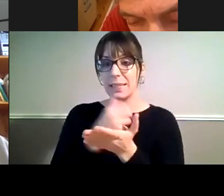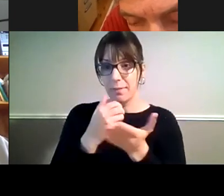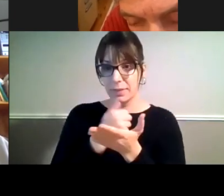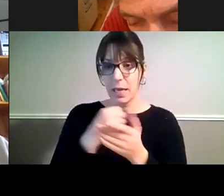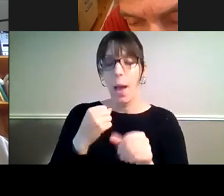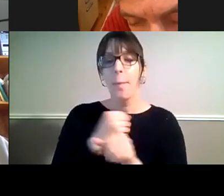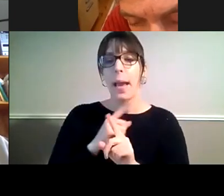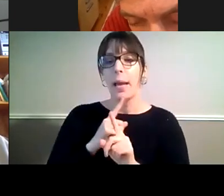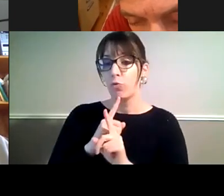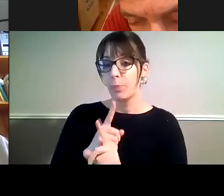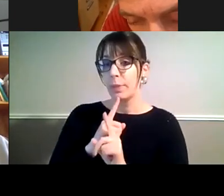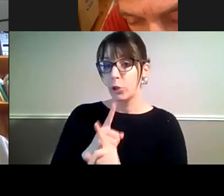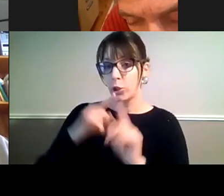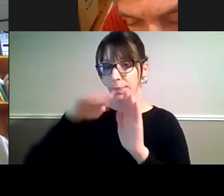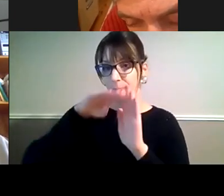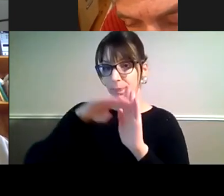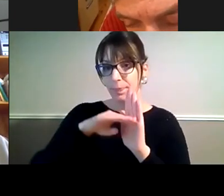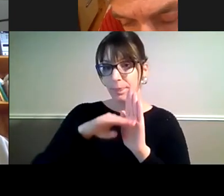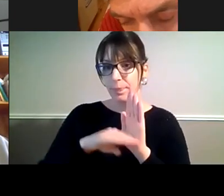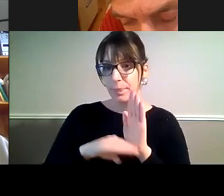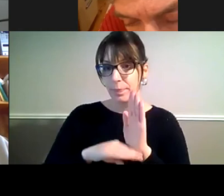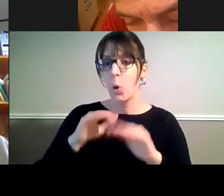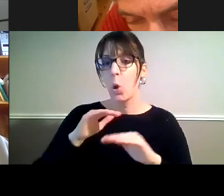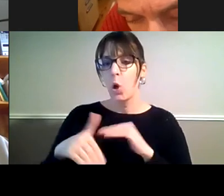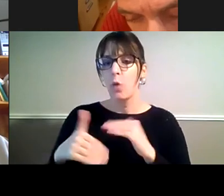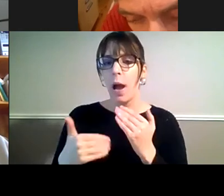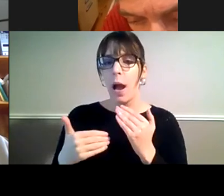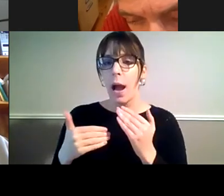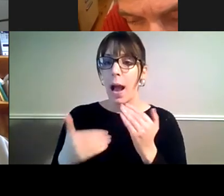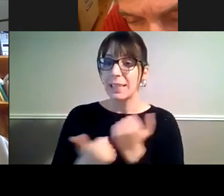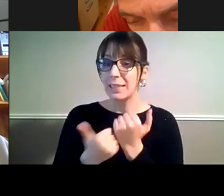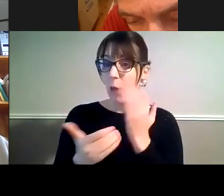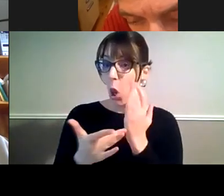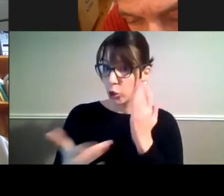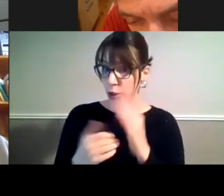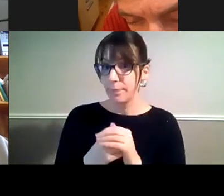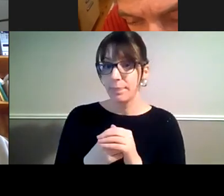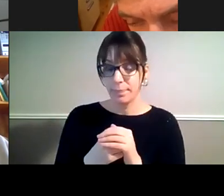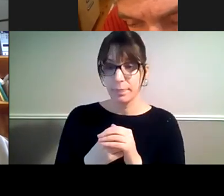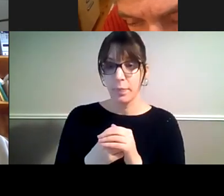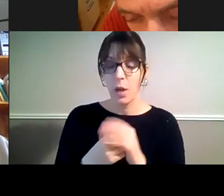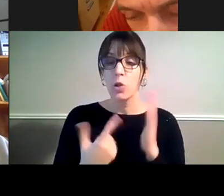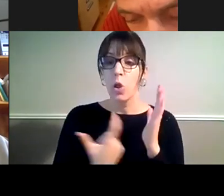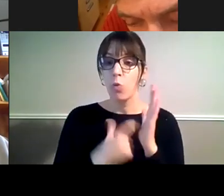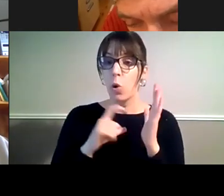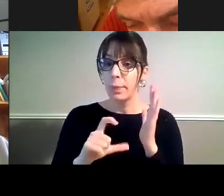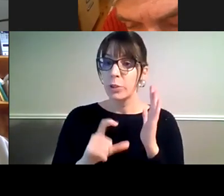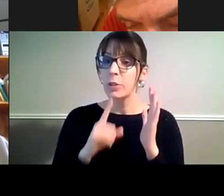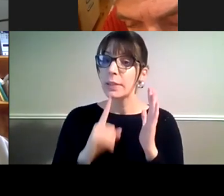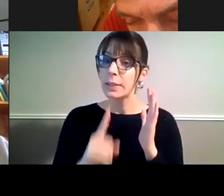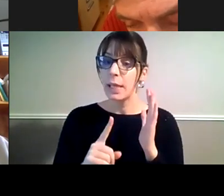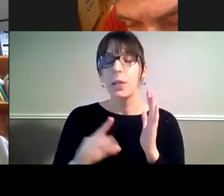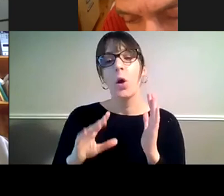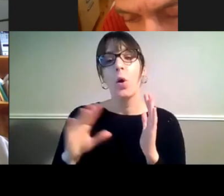that relate to access to assistive technology and they've said basically that by 2024,